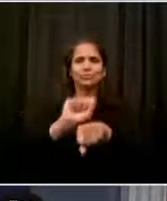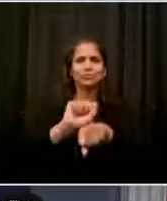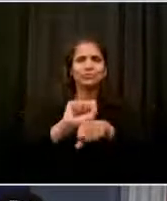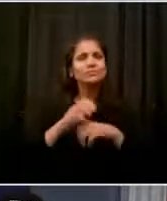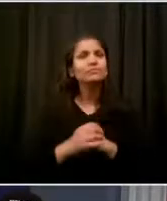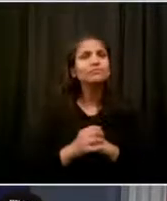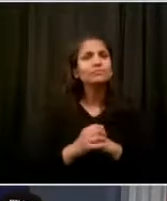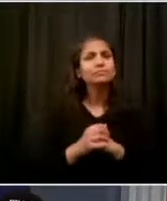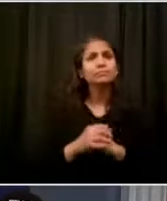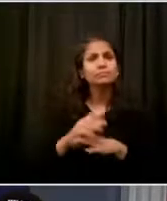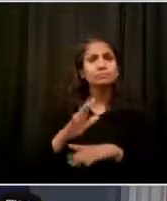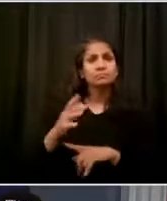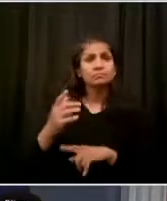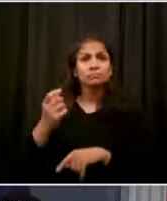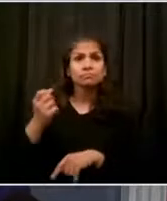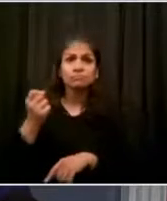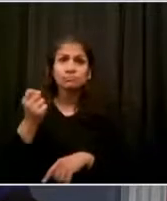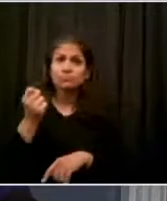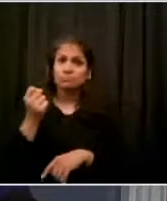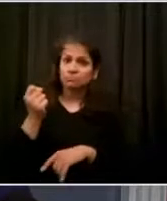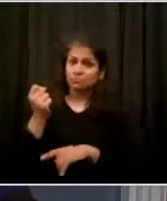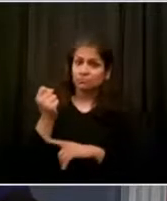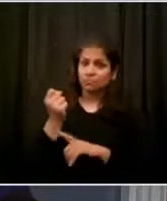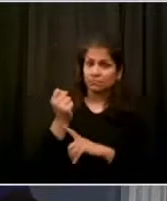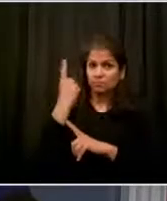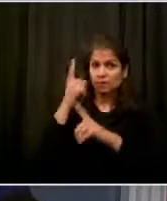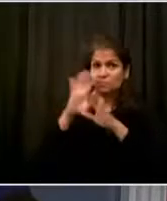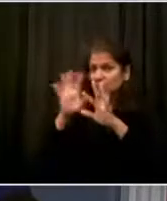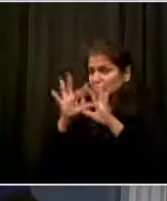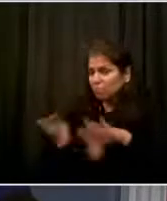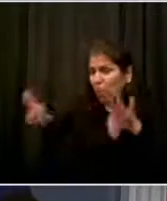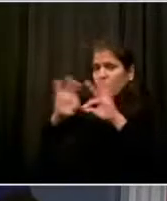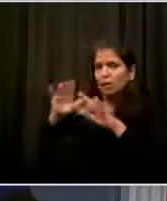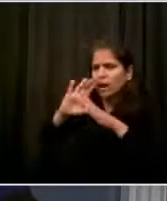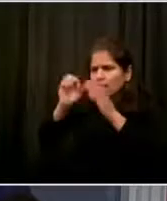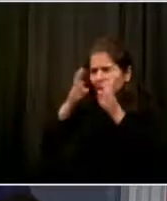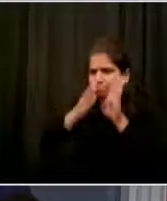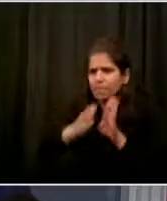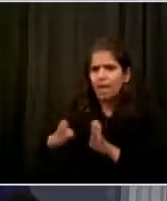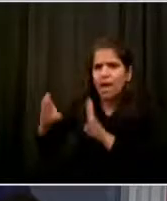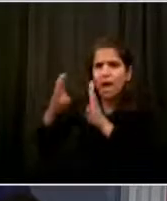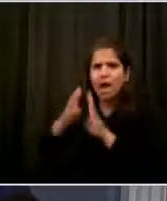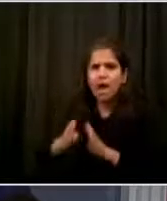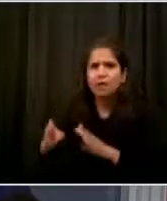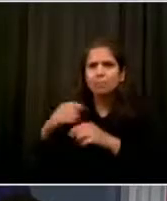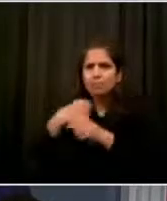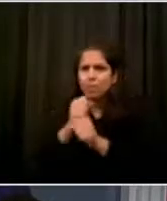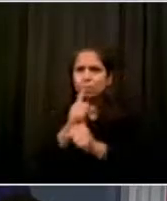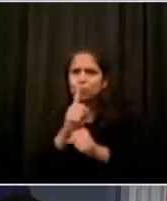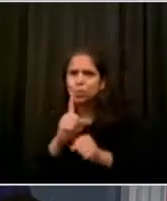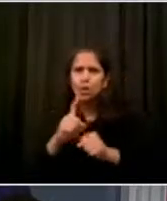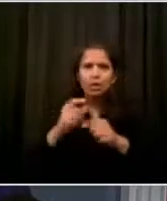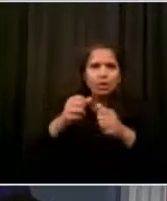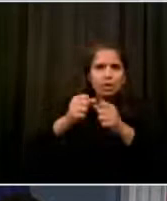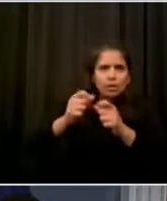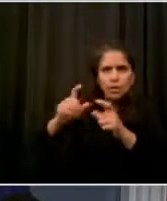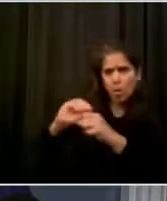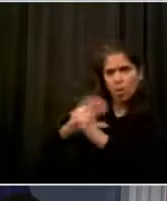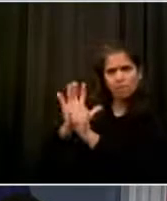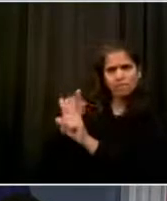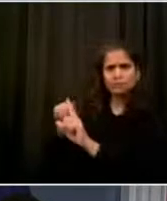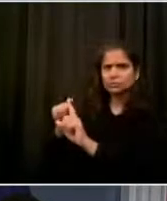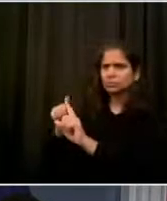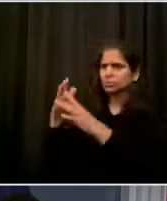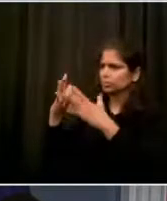status quo that existed before the coronavirus. The coronavirus taught us extraordinarily painful, powerful lessons